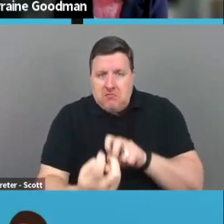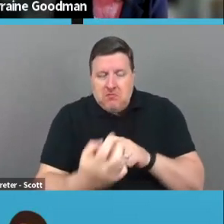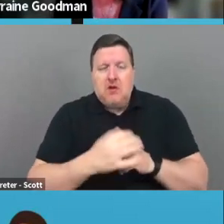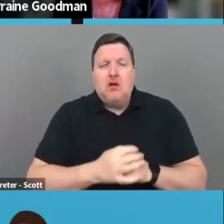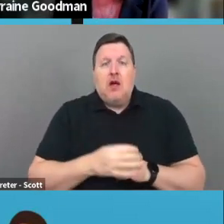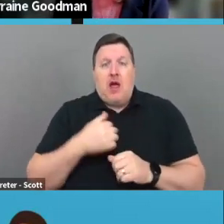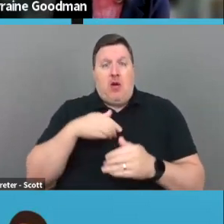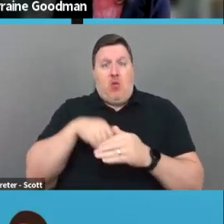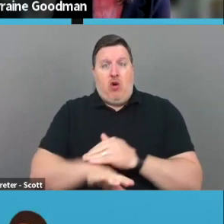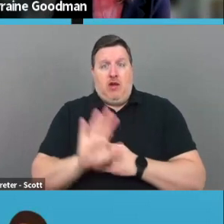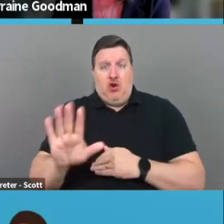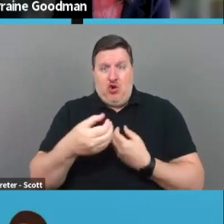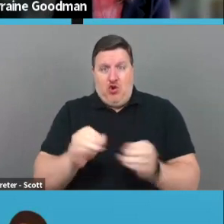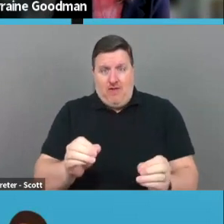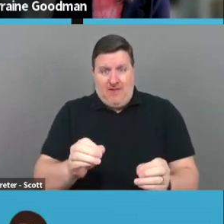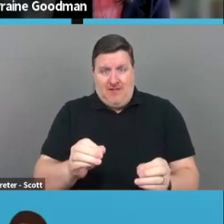into her office.